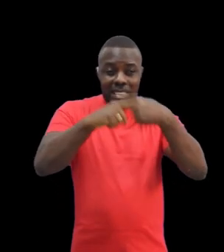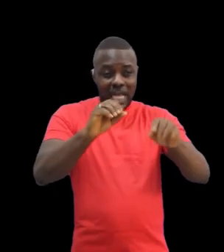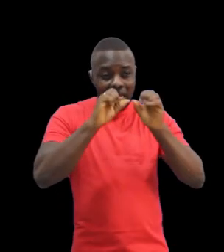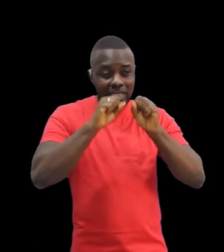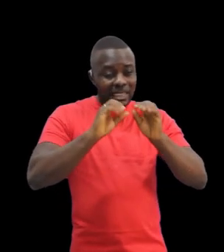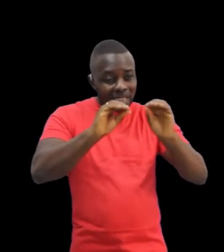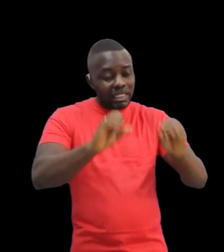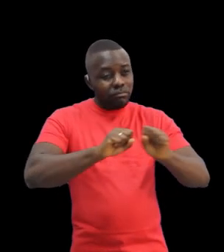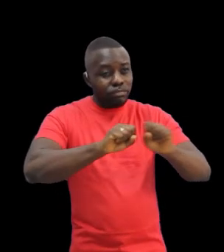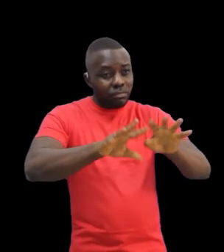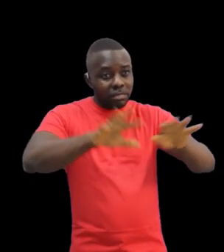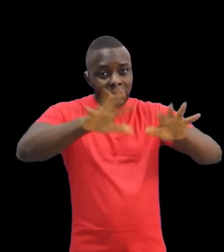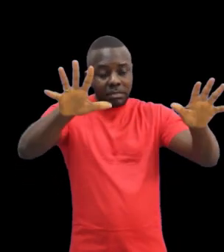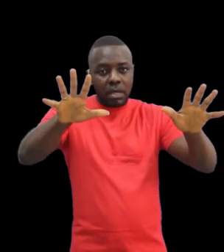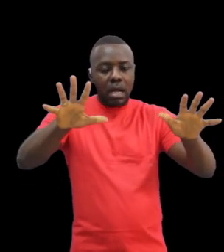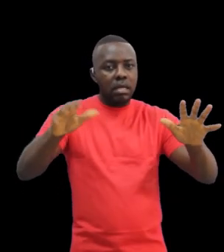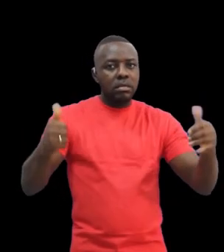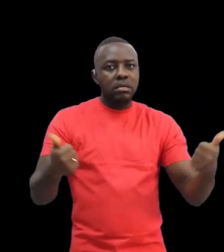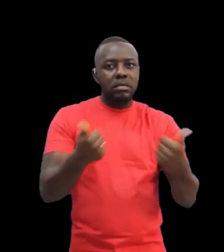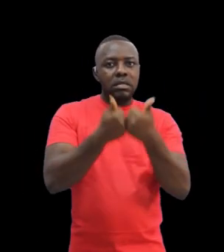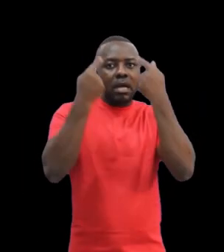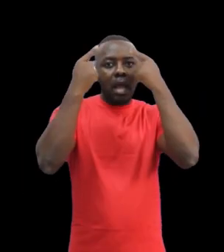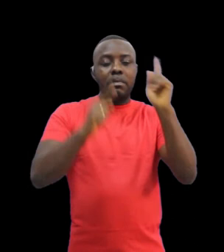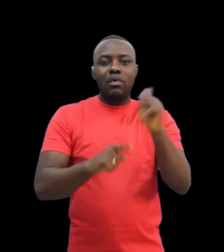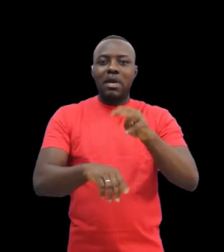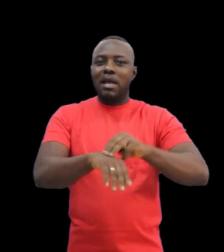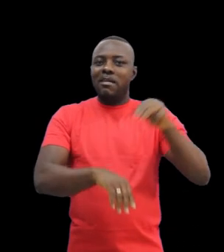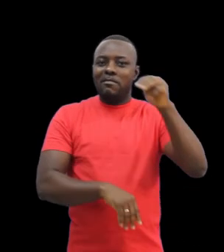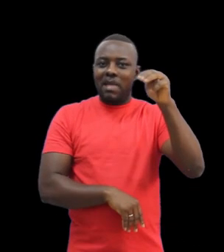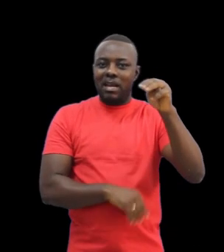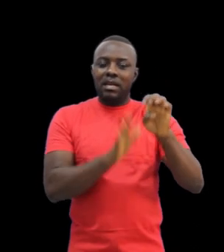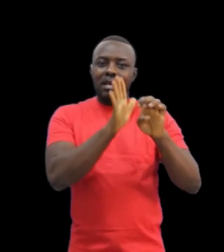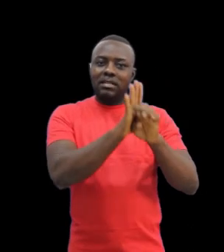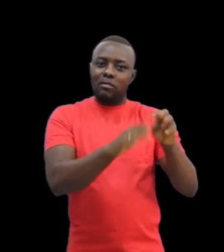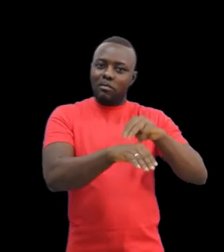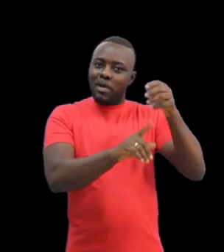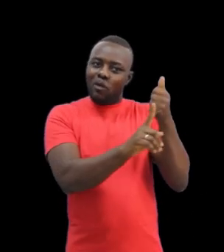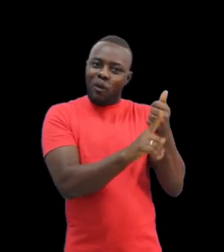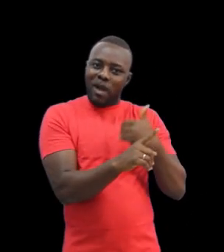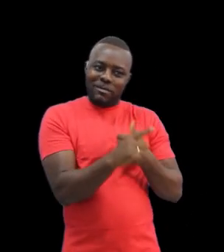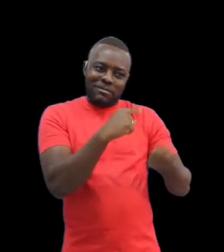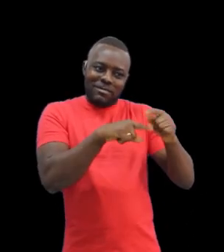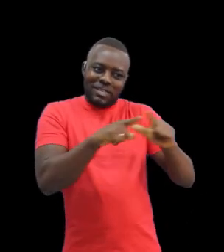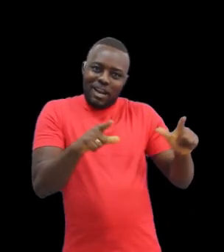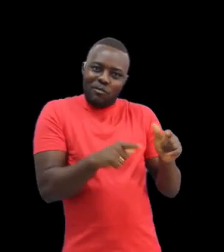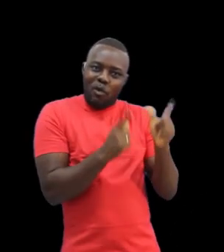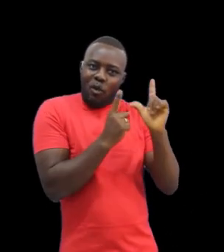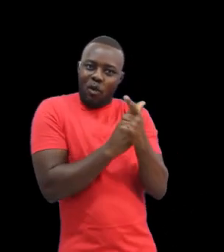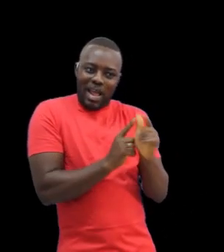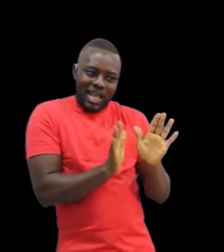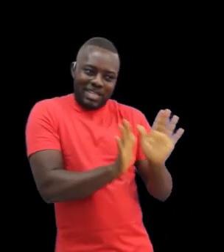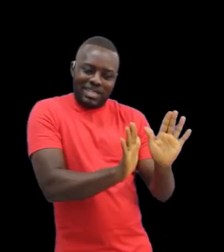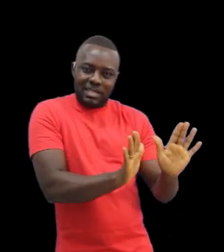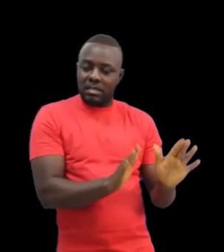linguistic collisions in places like Mali, where scholars ascertained that, deaf community in Bomako is shifting away from Malian sign language